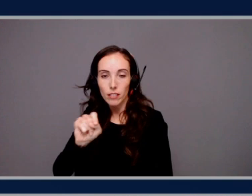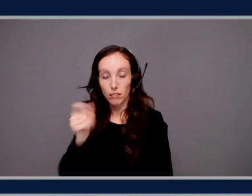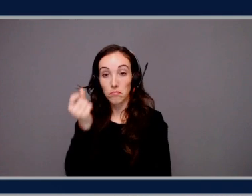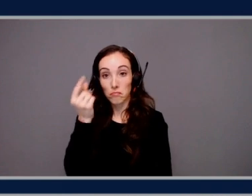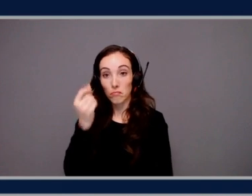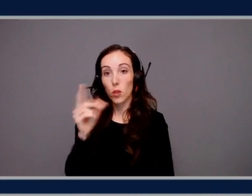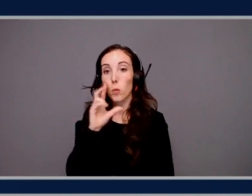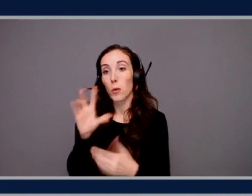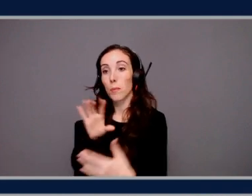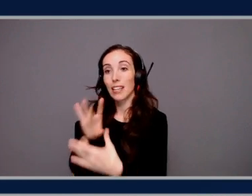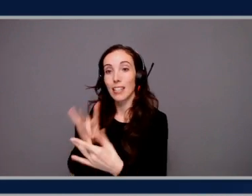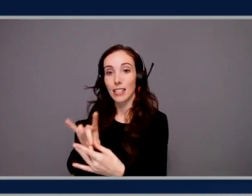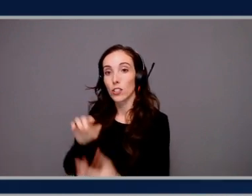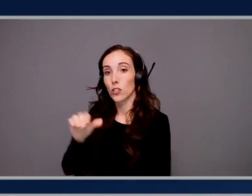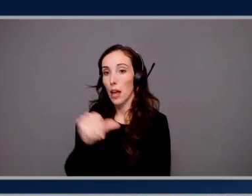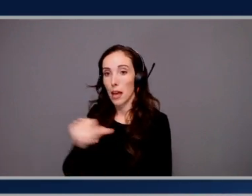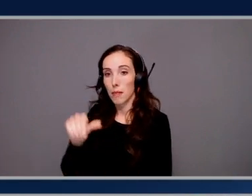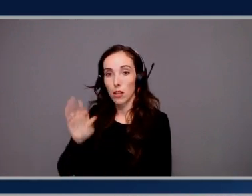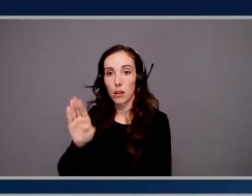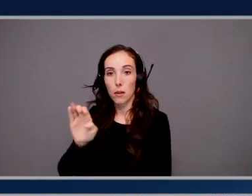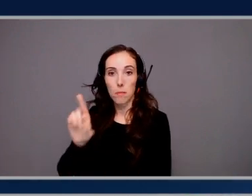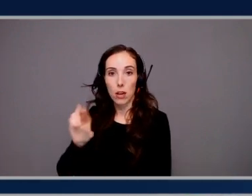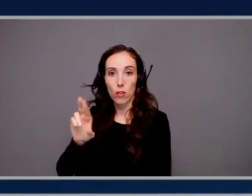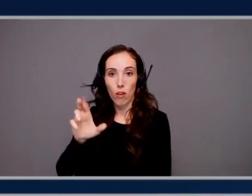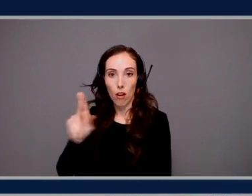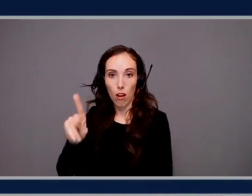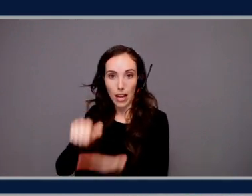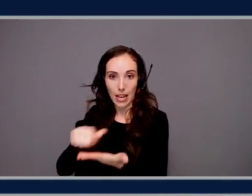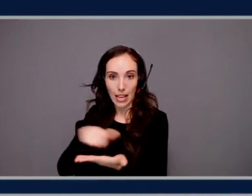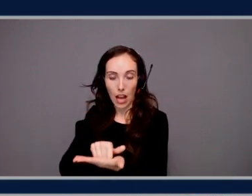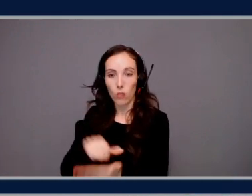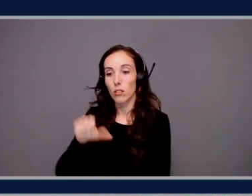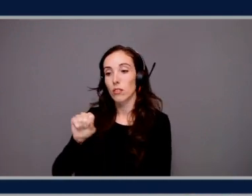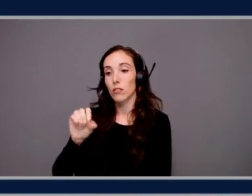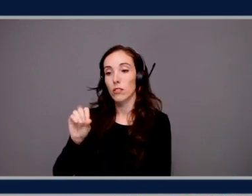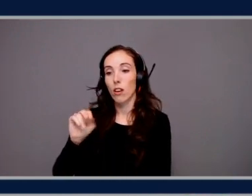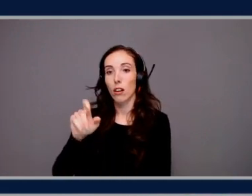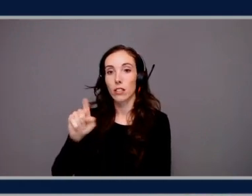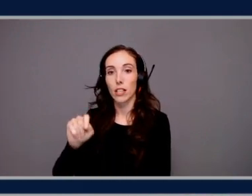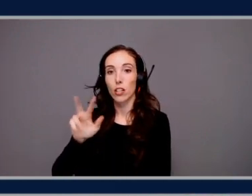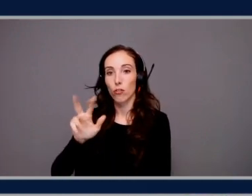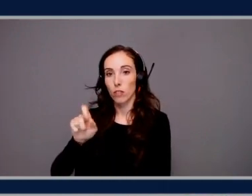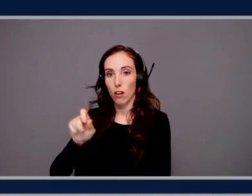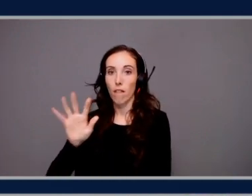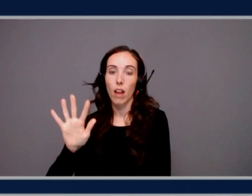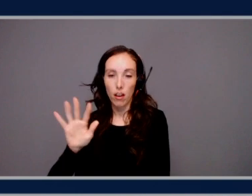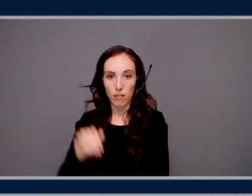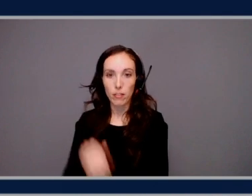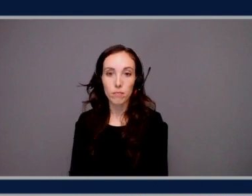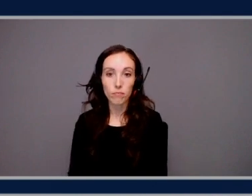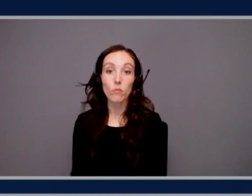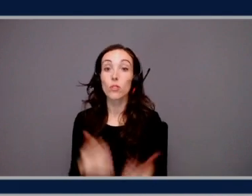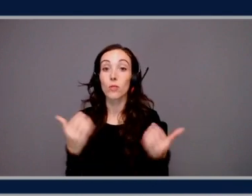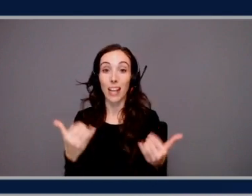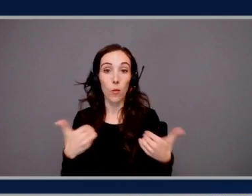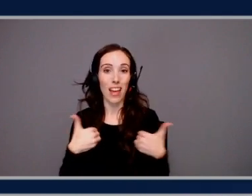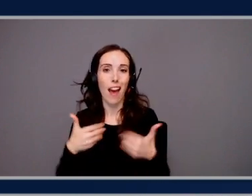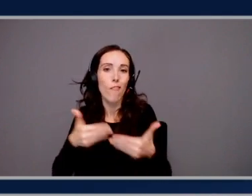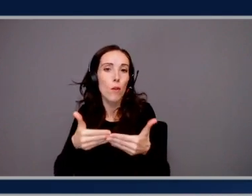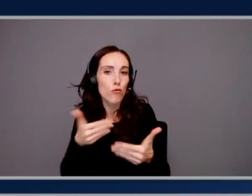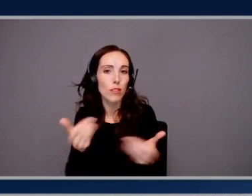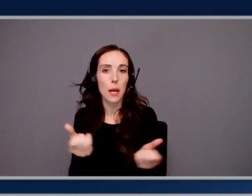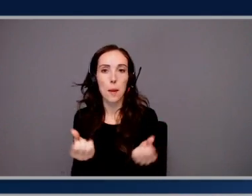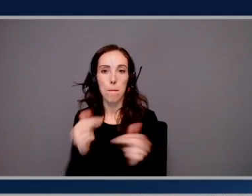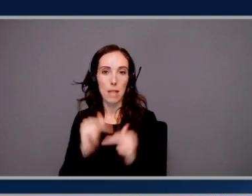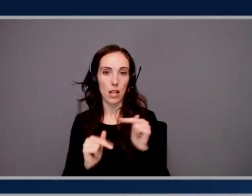connected to an Amazon Bedrock account. We're using Sonnet 3.5. Okay. And then lastly, have a tool connected as agent. have many pre-built tools, and today we're